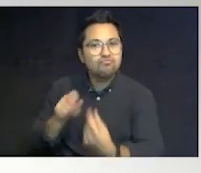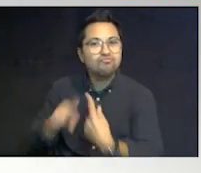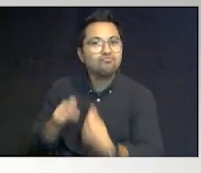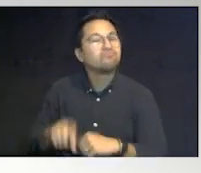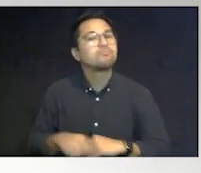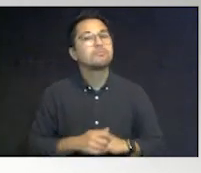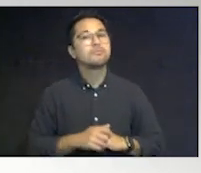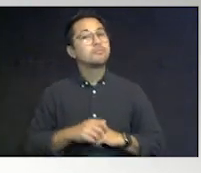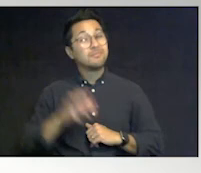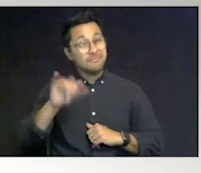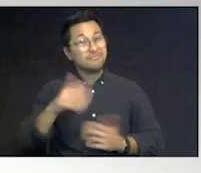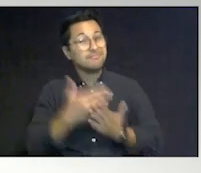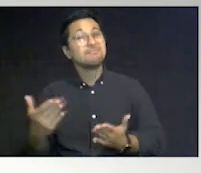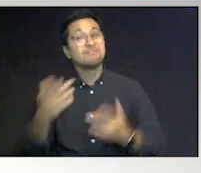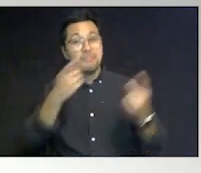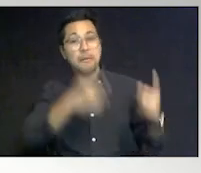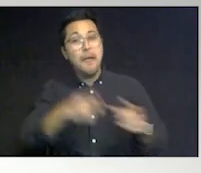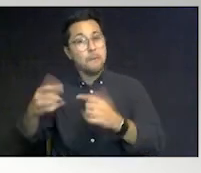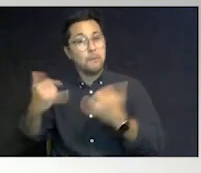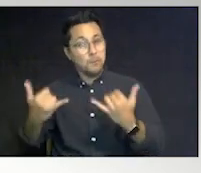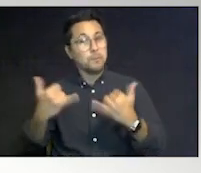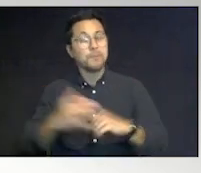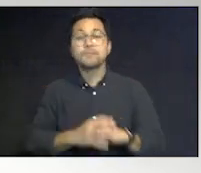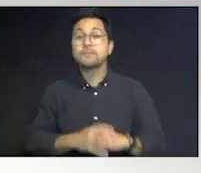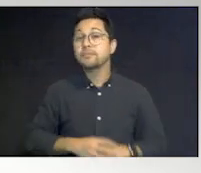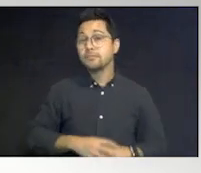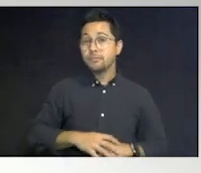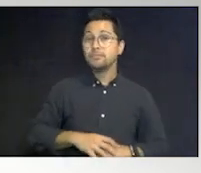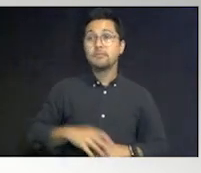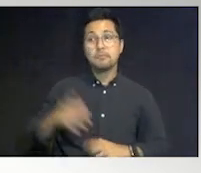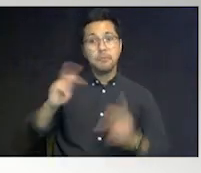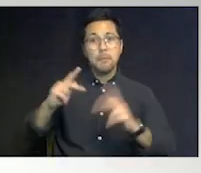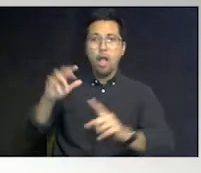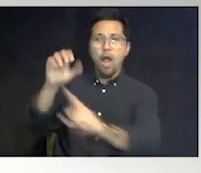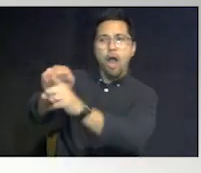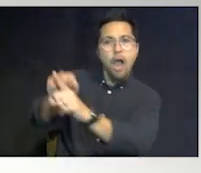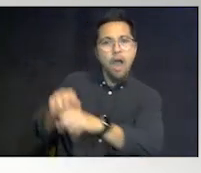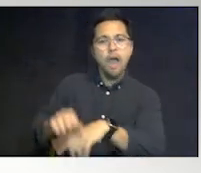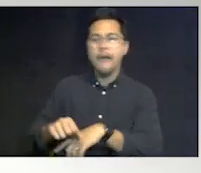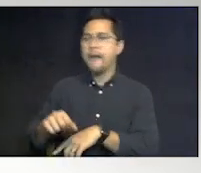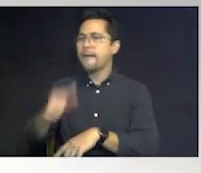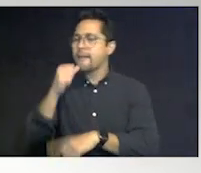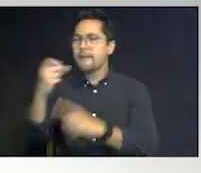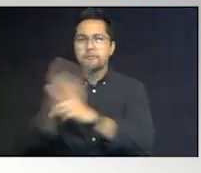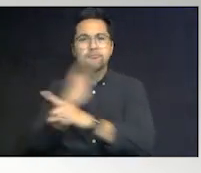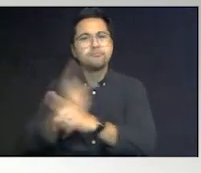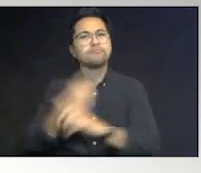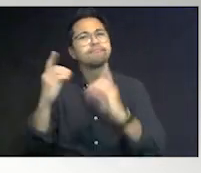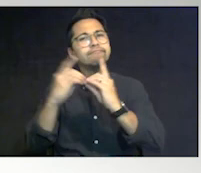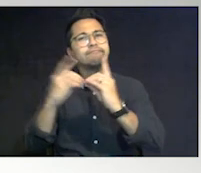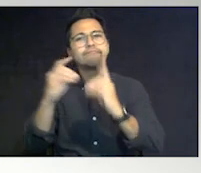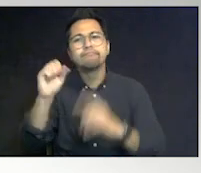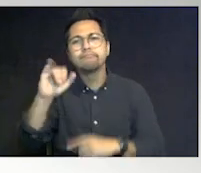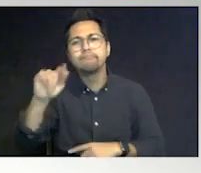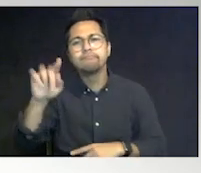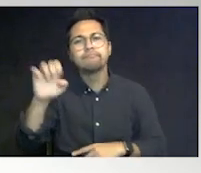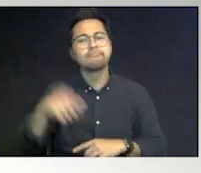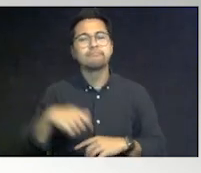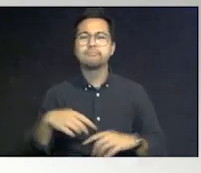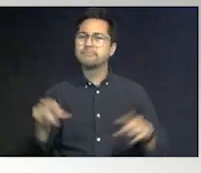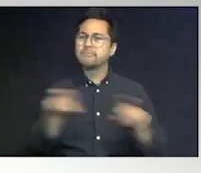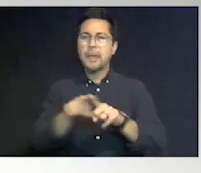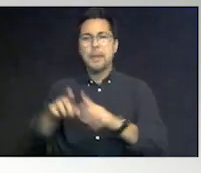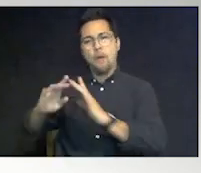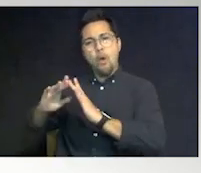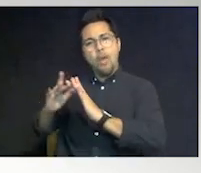Those are things that are happening right now. They're getting them. Cameras, inappropriate, dating sites, even of the online video